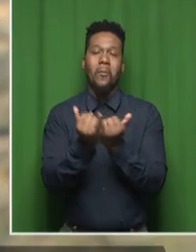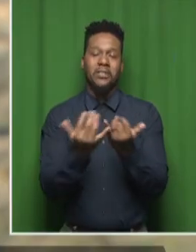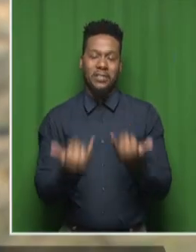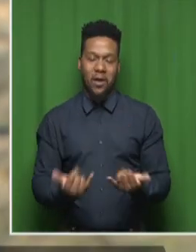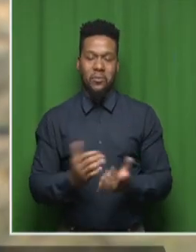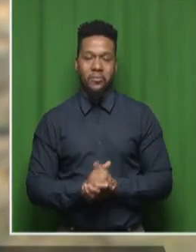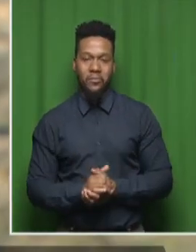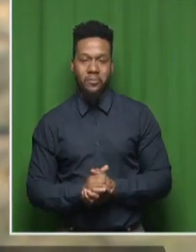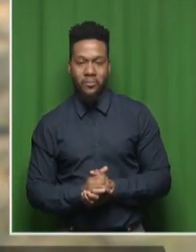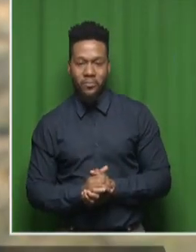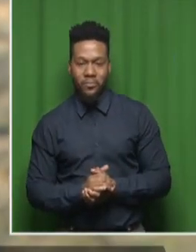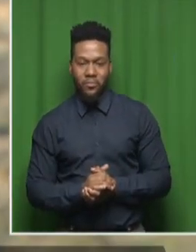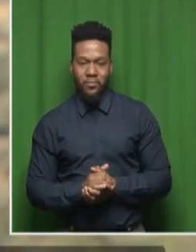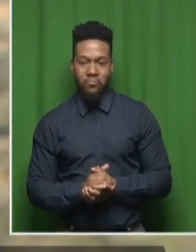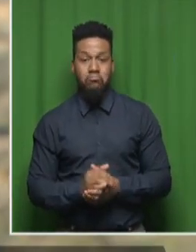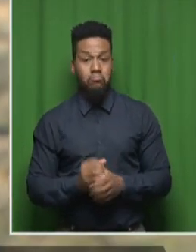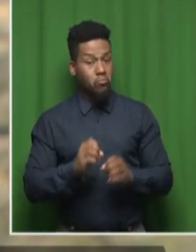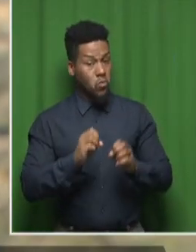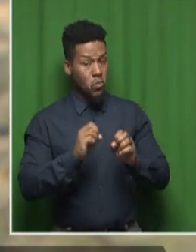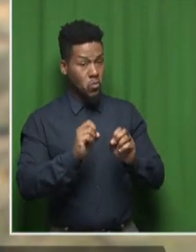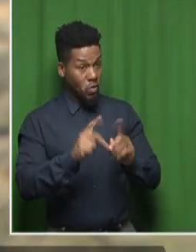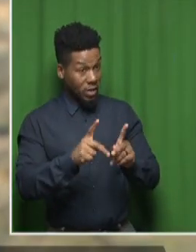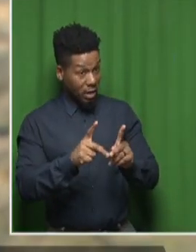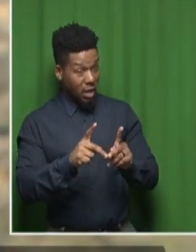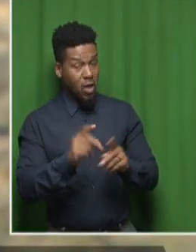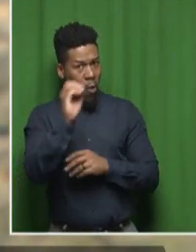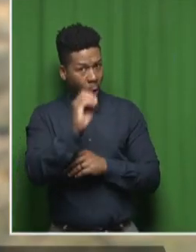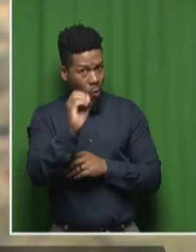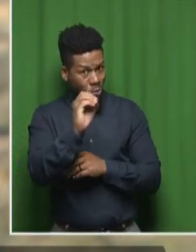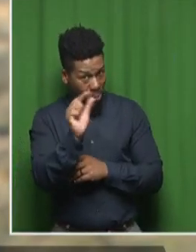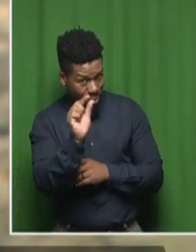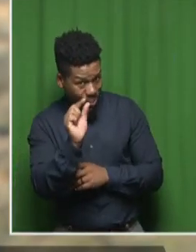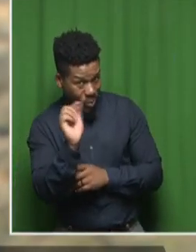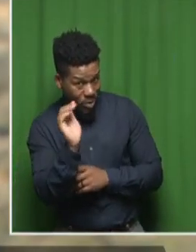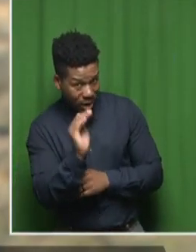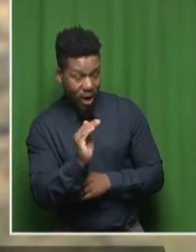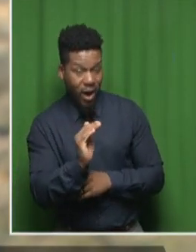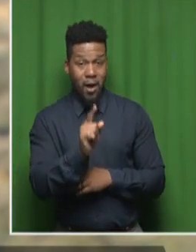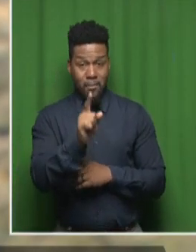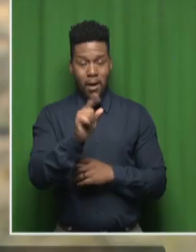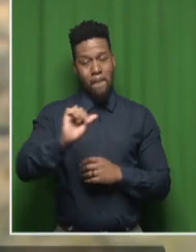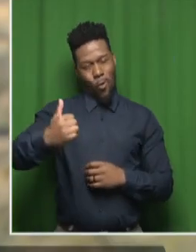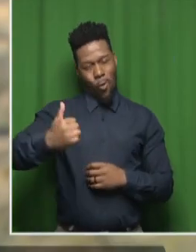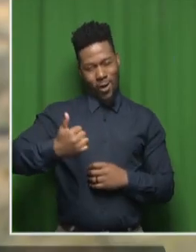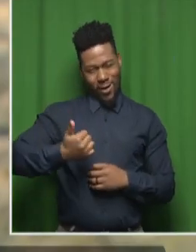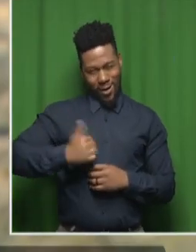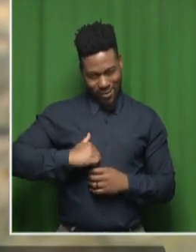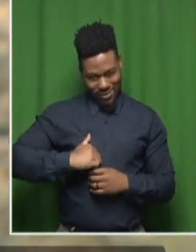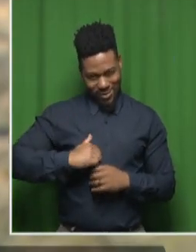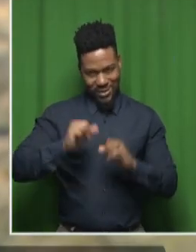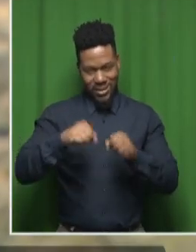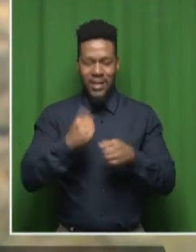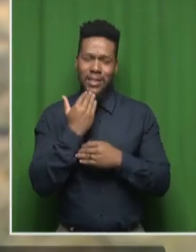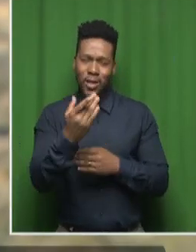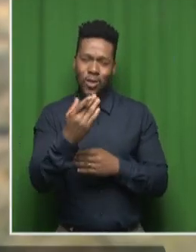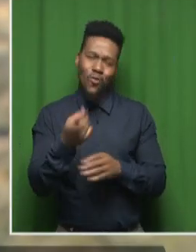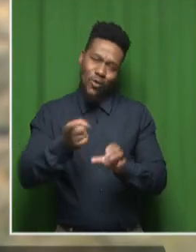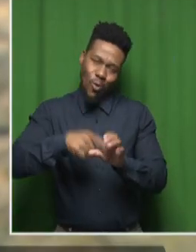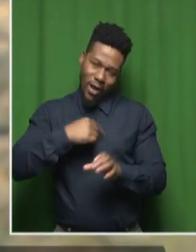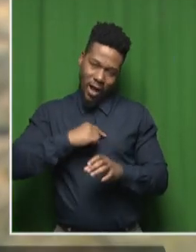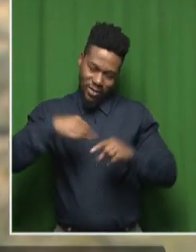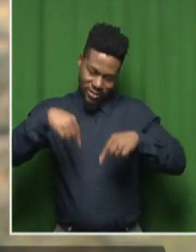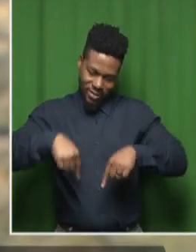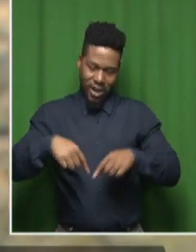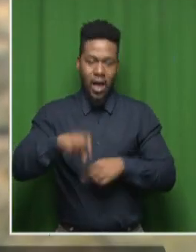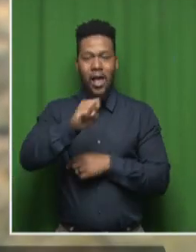Okay. Okay. So we're urging closer. October is just around the corner. Yes, around Wishing you all the best of luck. Thank you so Thank you for joining us at this hour